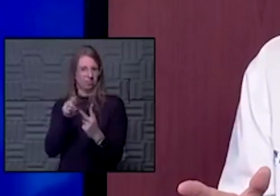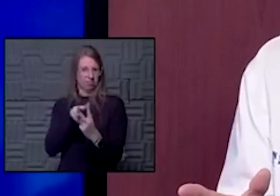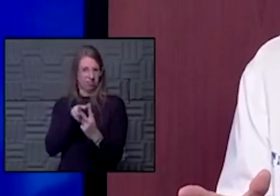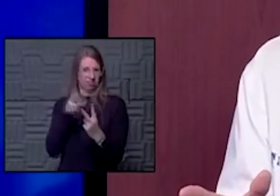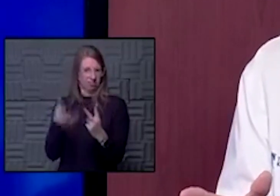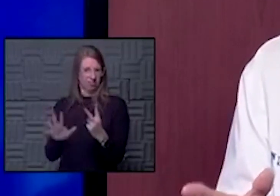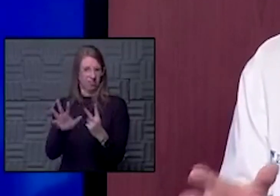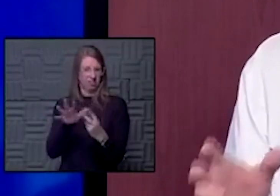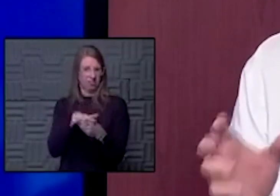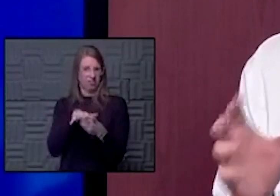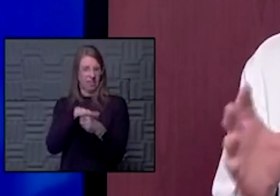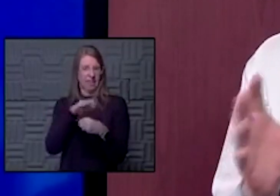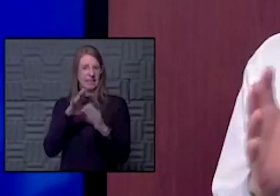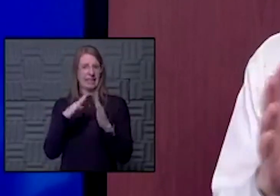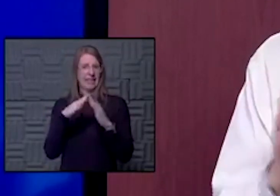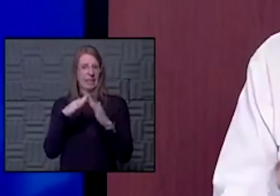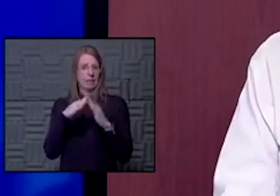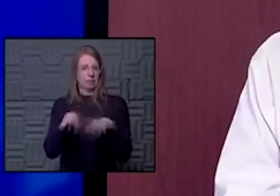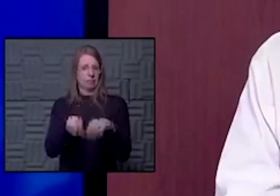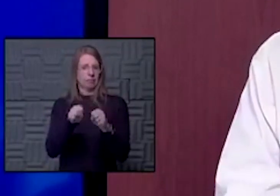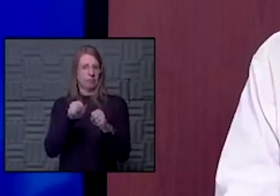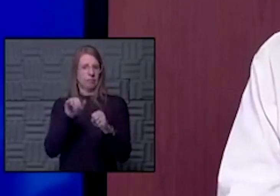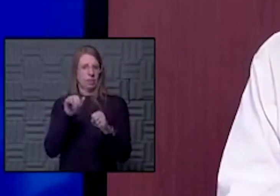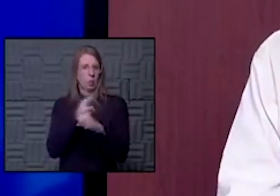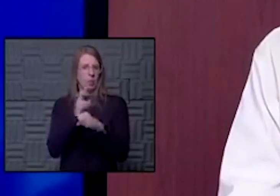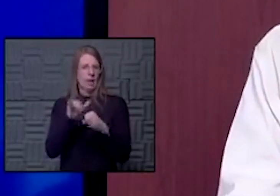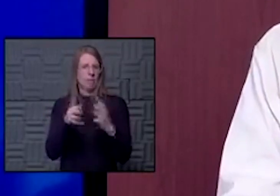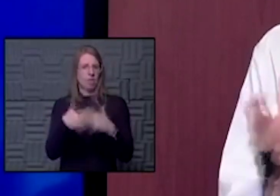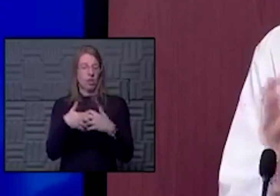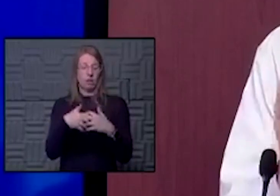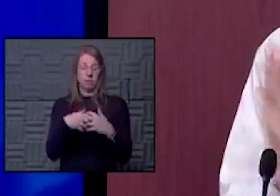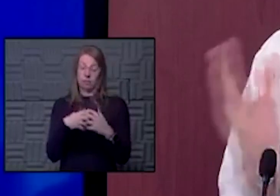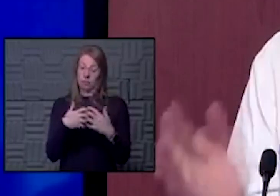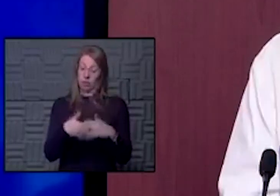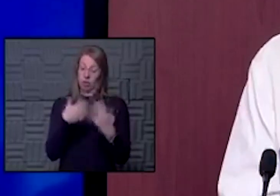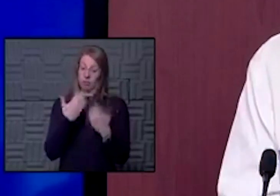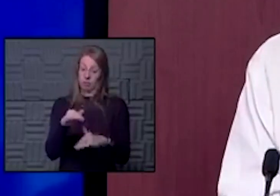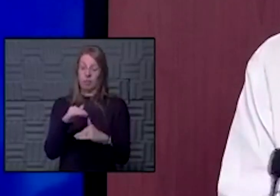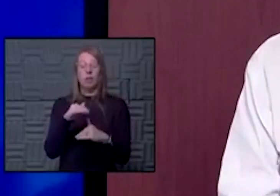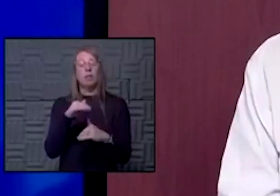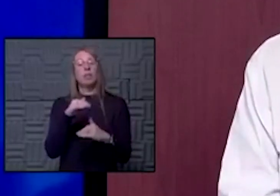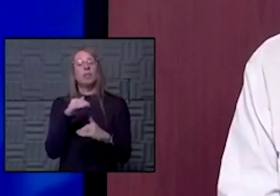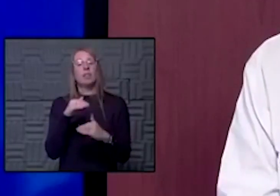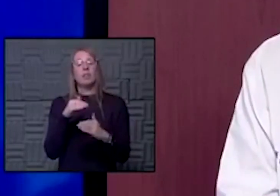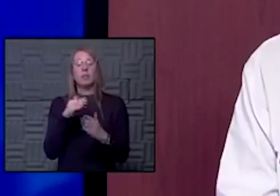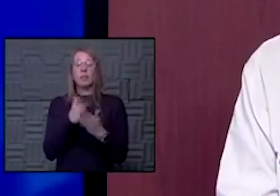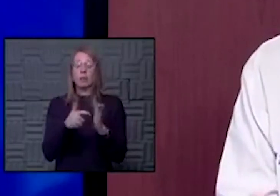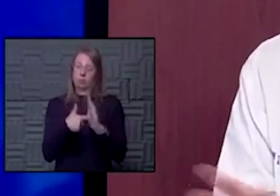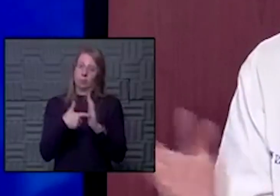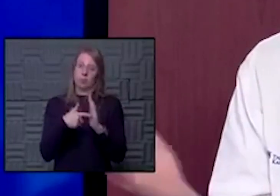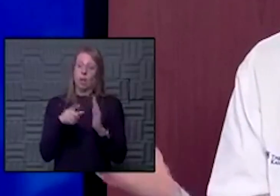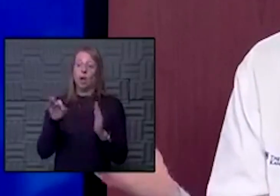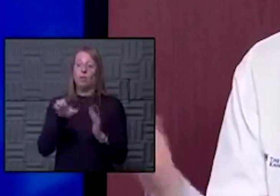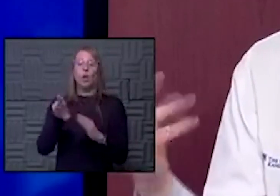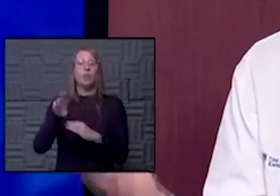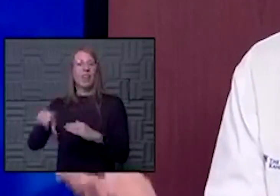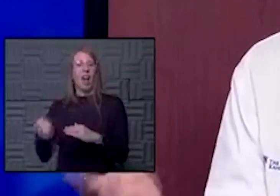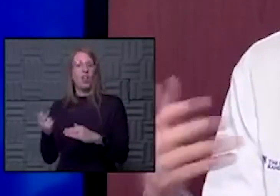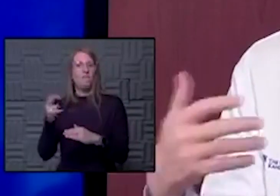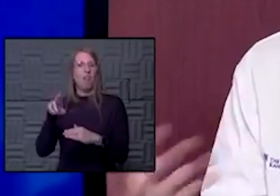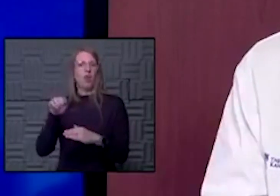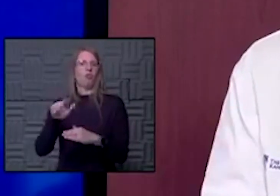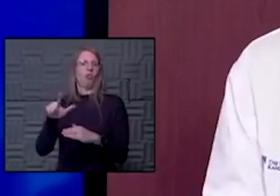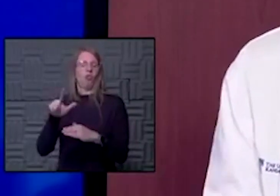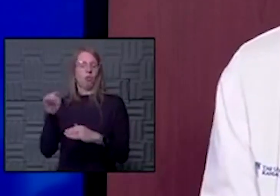in the city that do that. And I think the key is there are limited machines because normally we have that much demand. We sometimes have had to do with influenza too. That's the other big viral